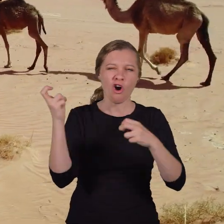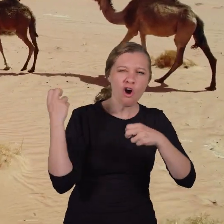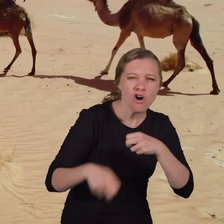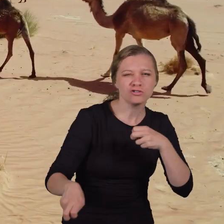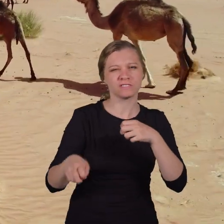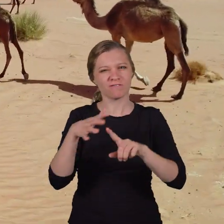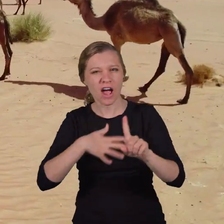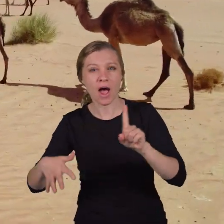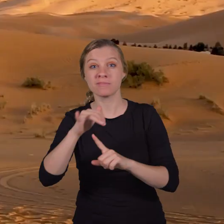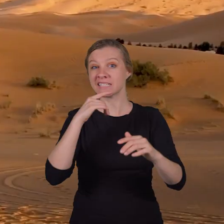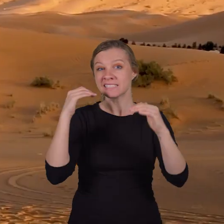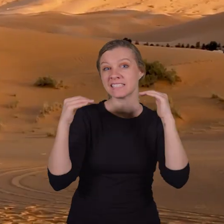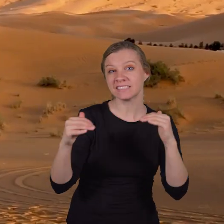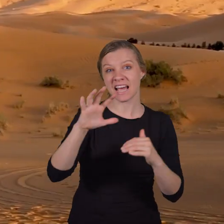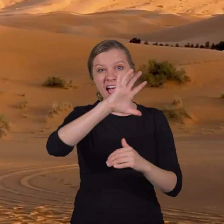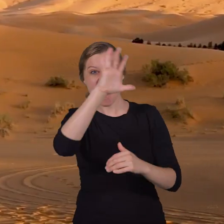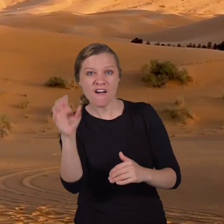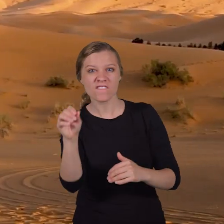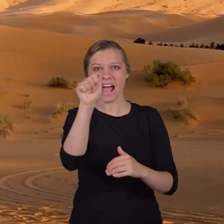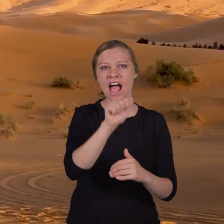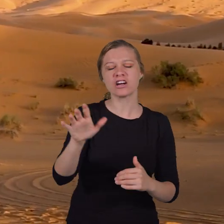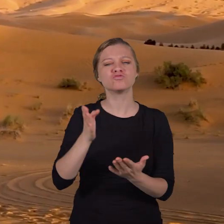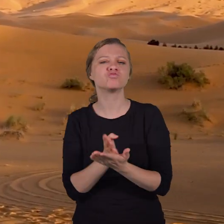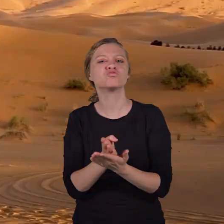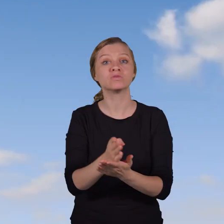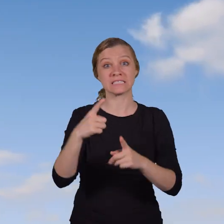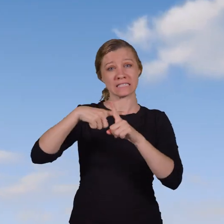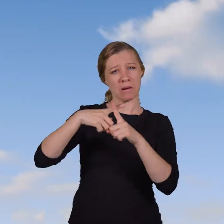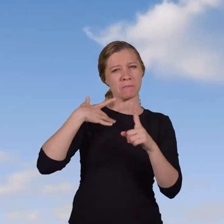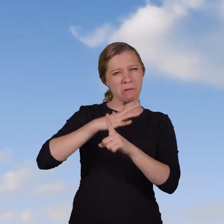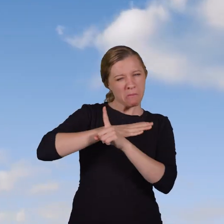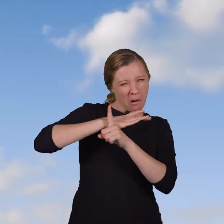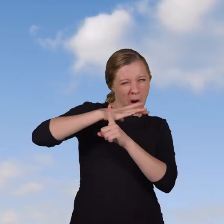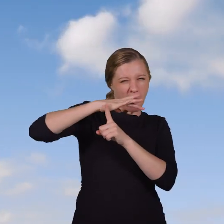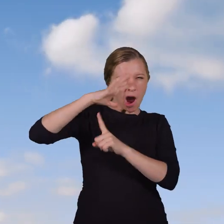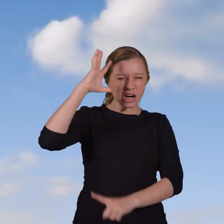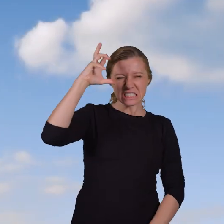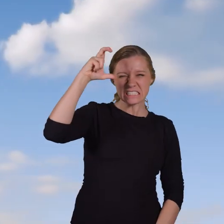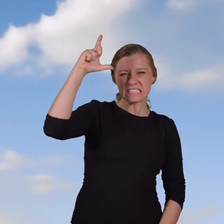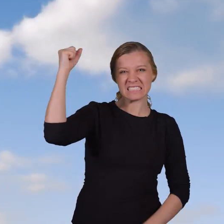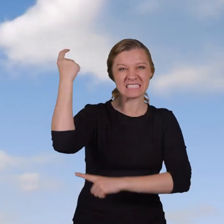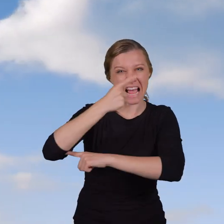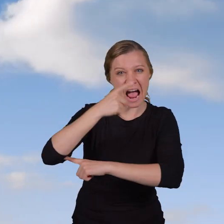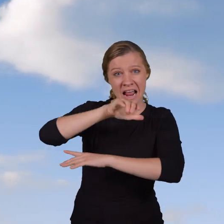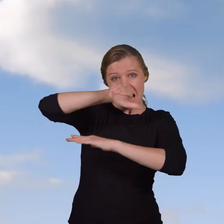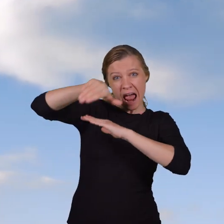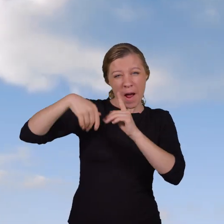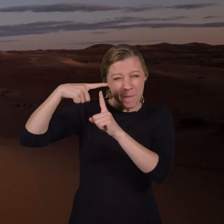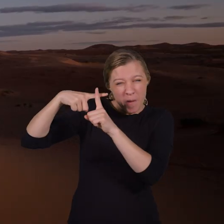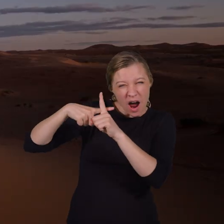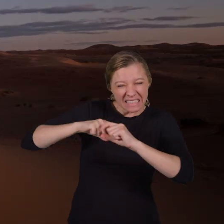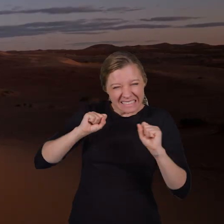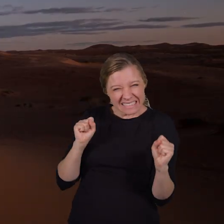life in harsh environments, such as deserts in Africa and Asia, where temperatures can be extremely high during the day